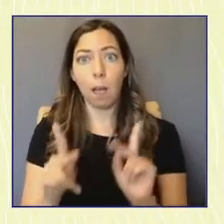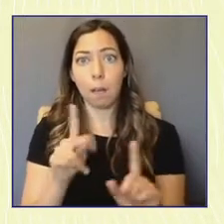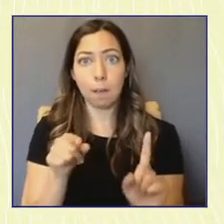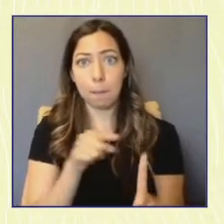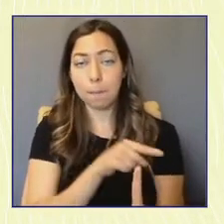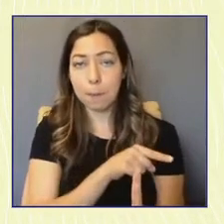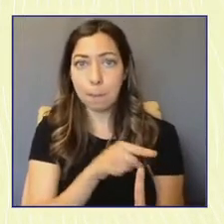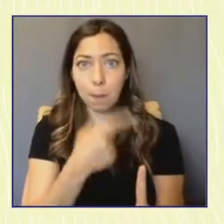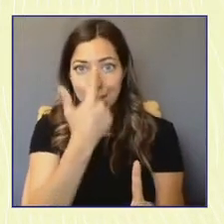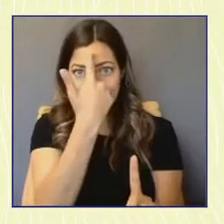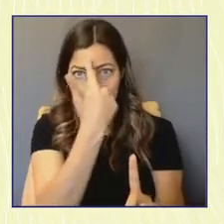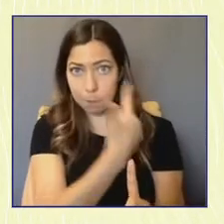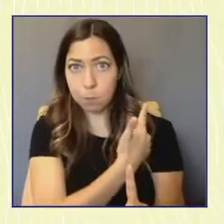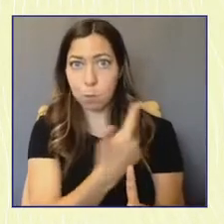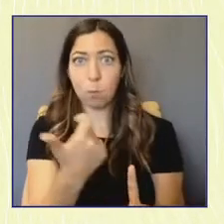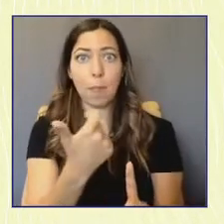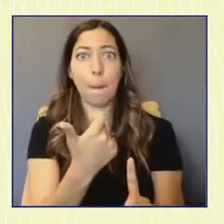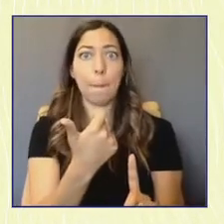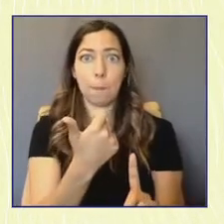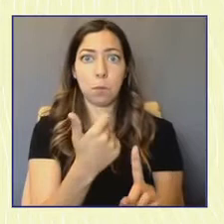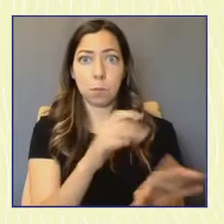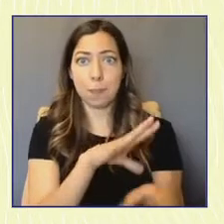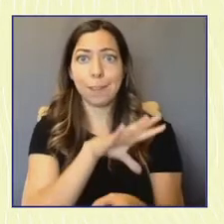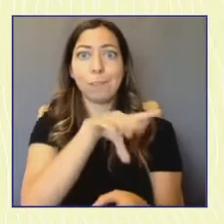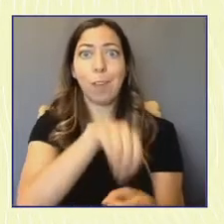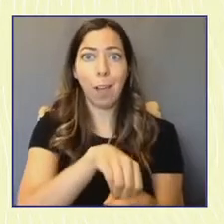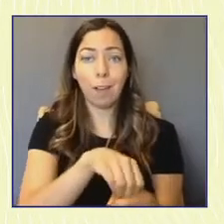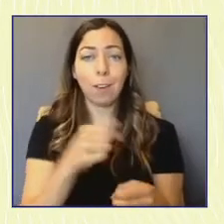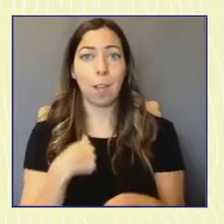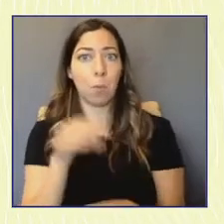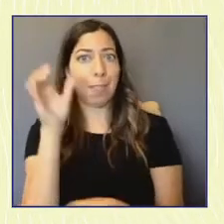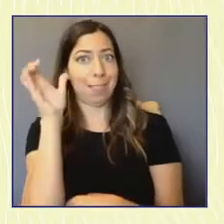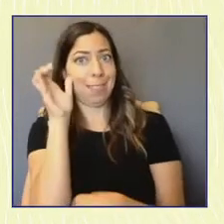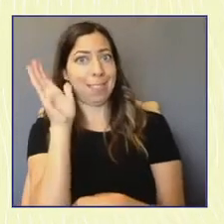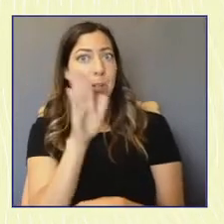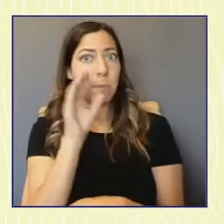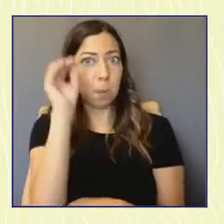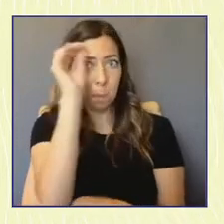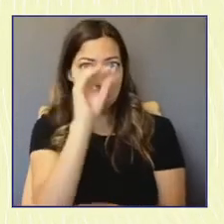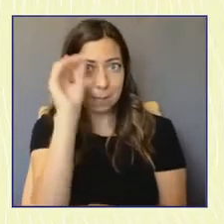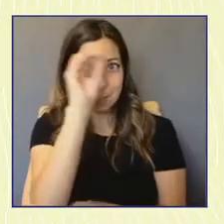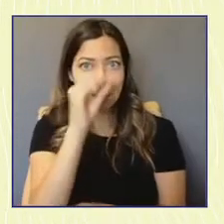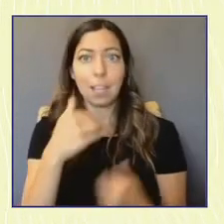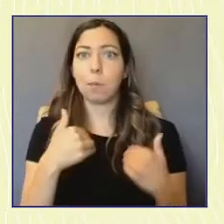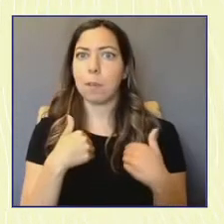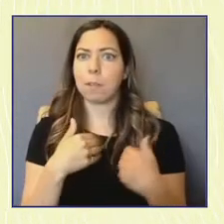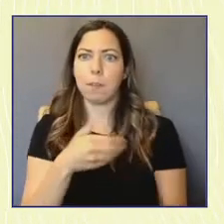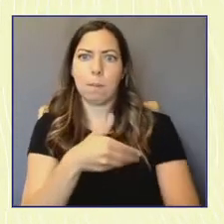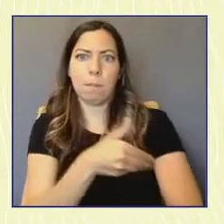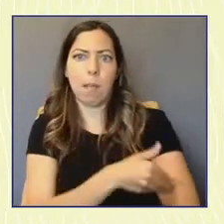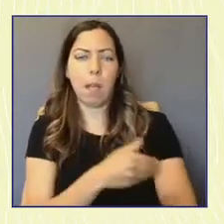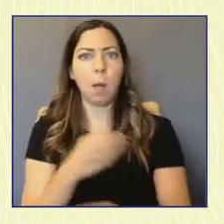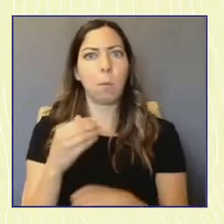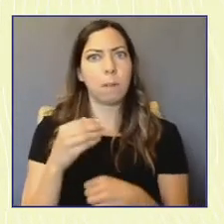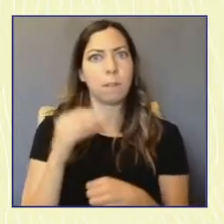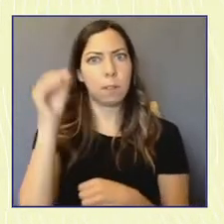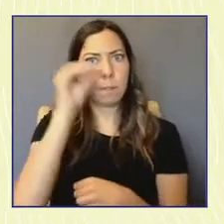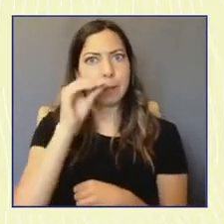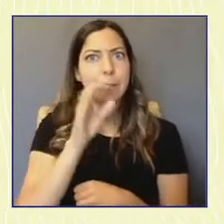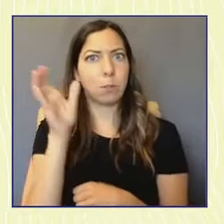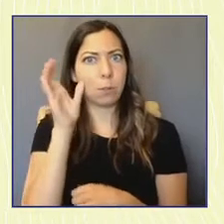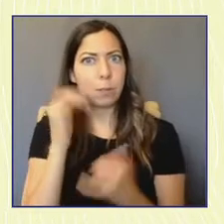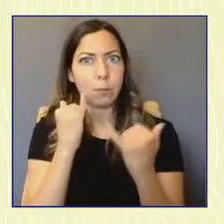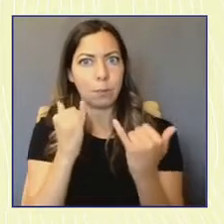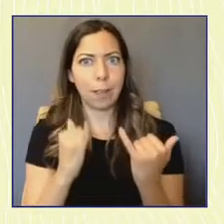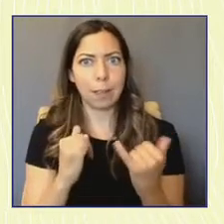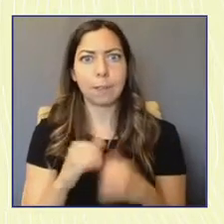listen to their voices. And we've got some powerful young voices for you to hear in our conversation right now. Zoe Jenkins, she is an 18-year